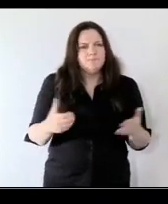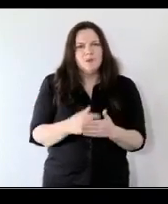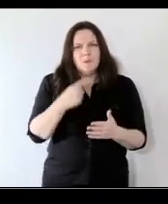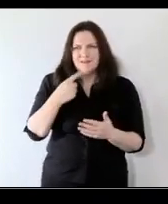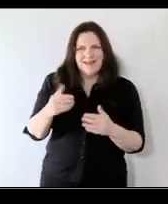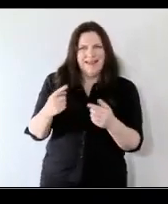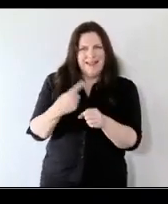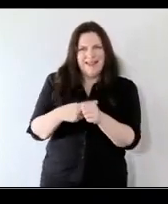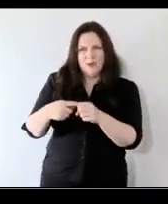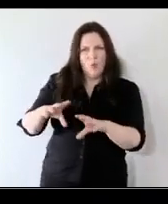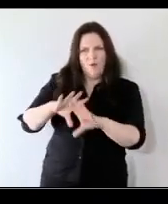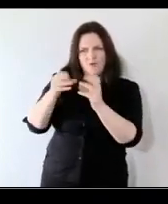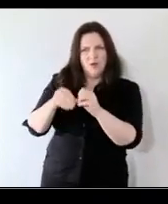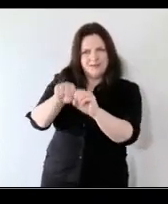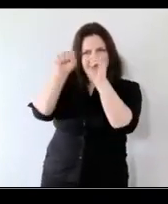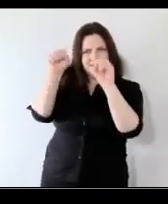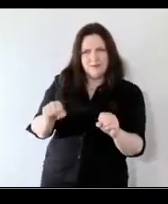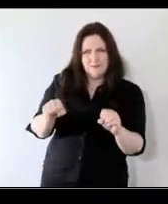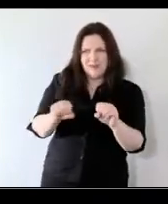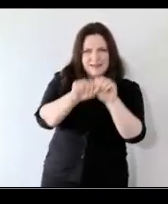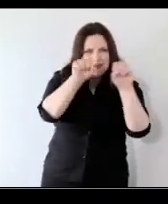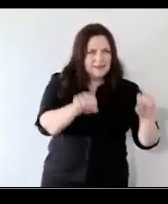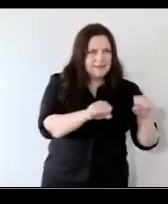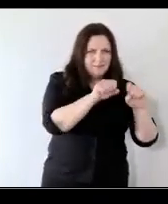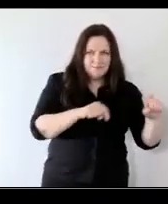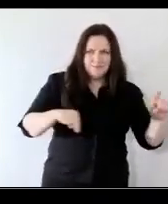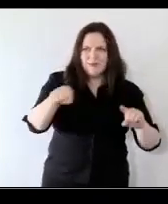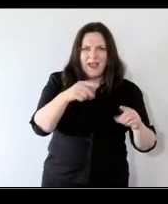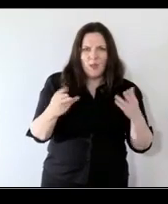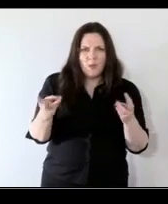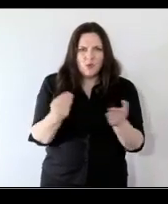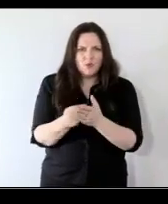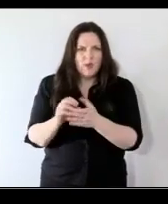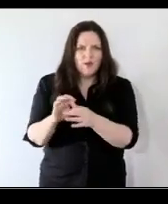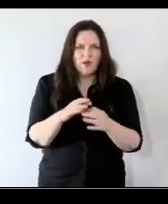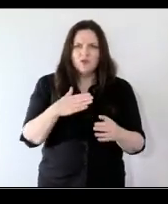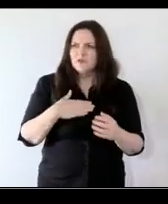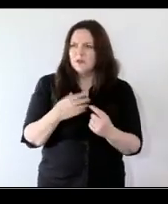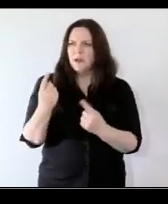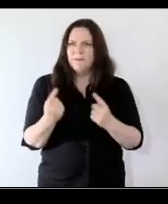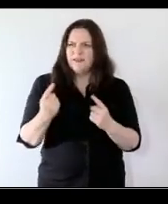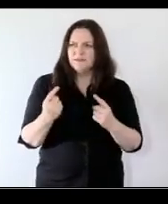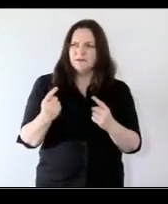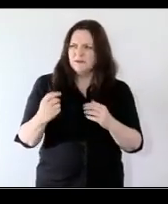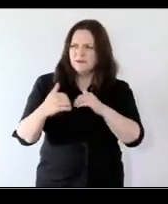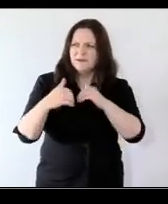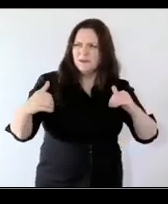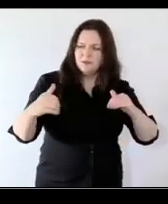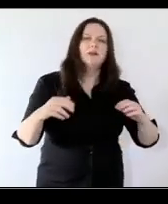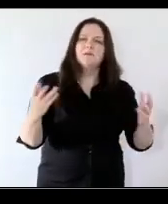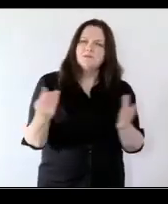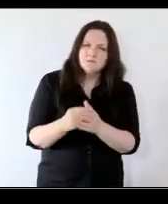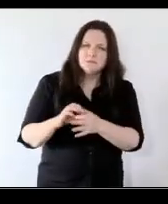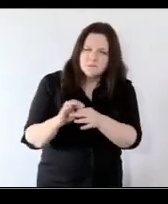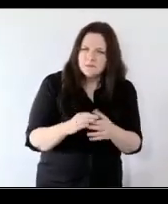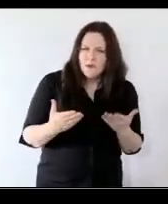systemically you know kate talked about just how systems work and collaborate together rather than sometimes compete like what would you like to see more